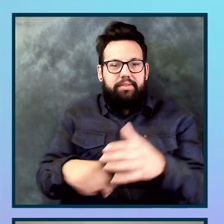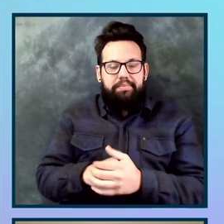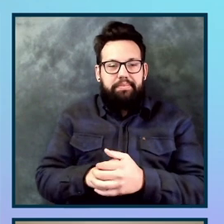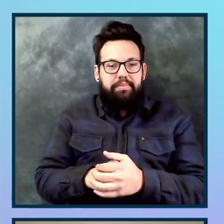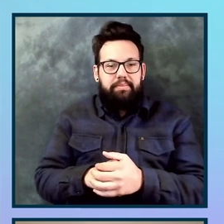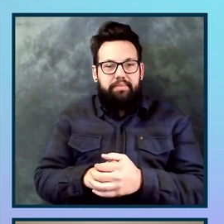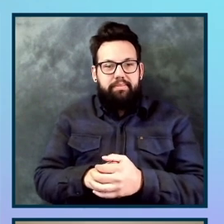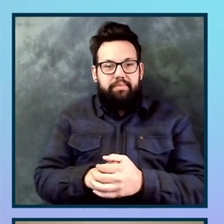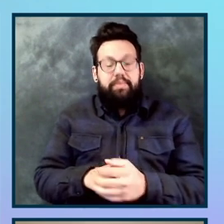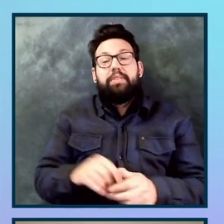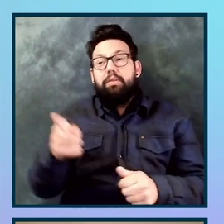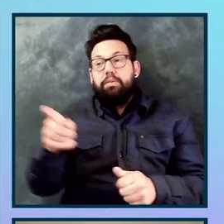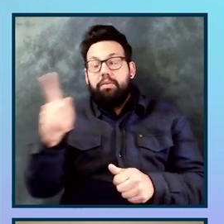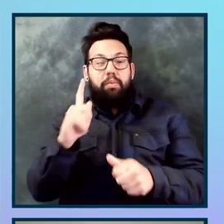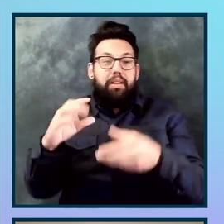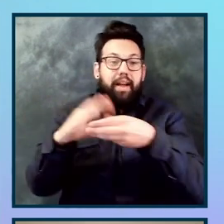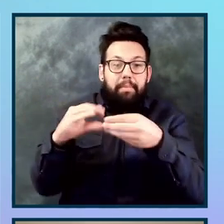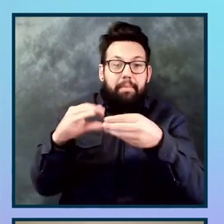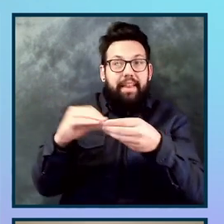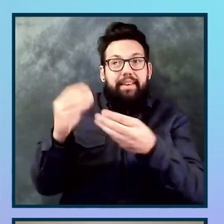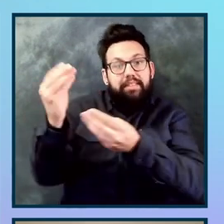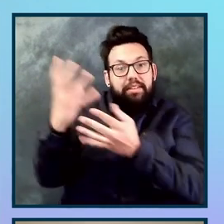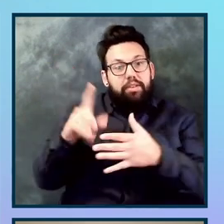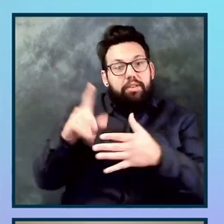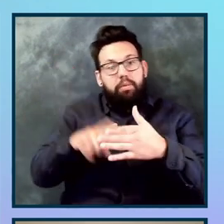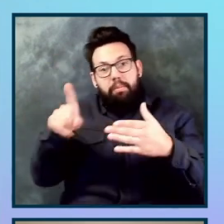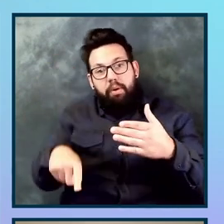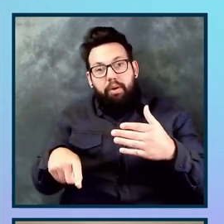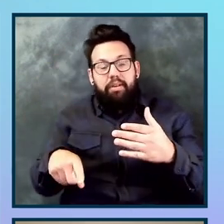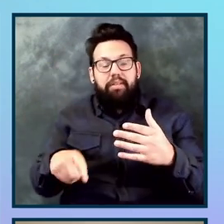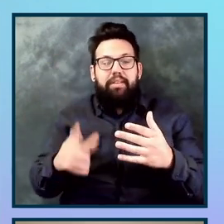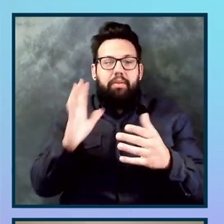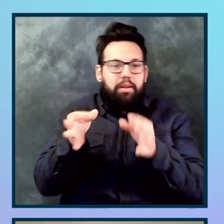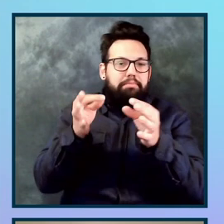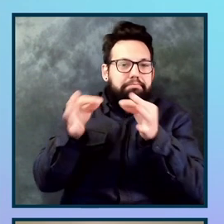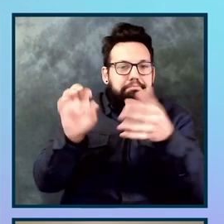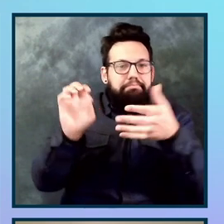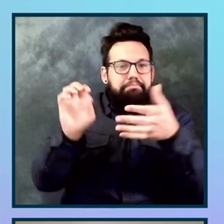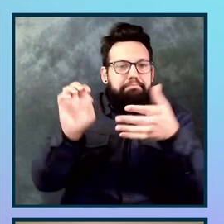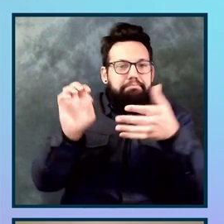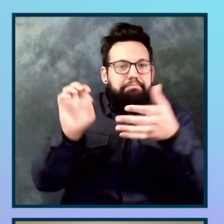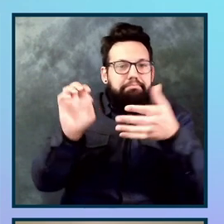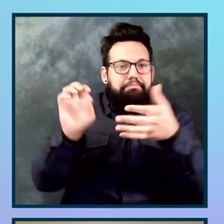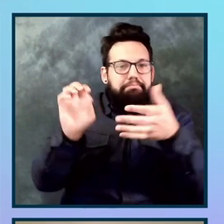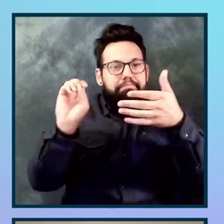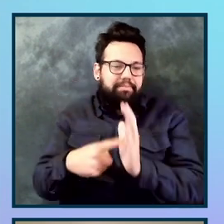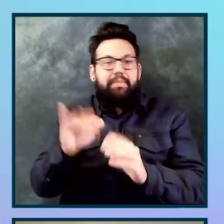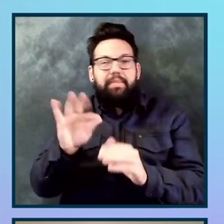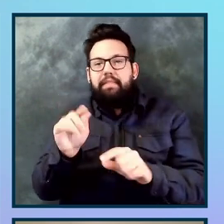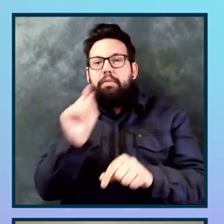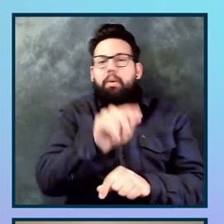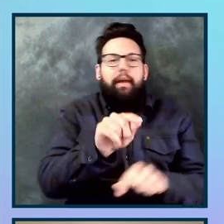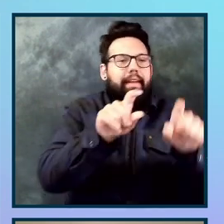automatically comments on the pull request saying, here's your report. And it looks like in the food.html, um, file, we have some, some nameless